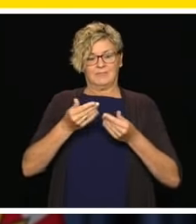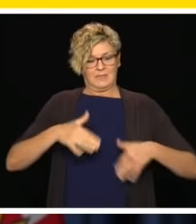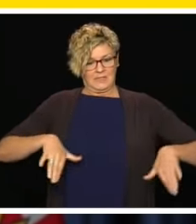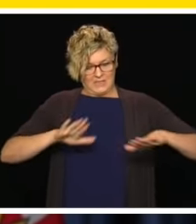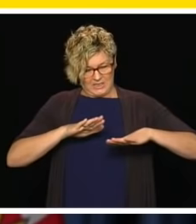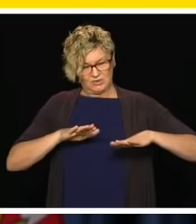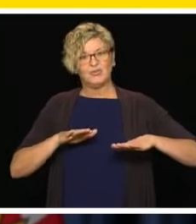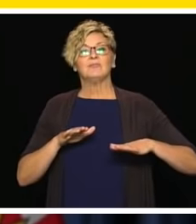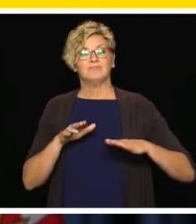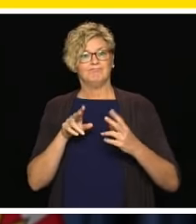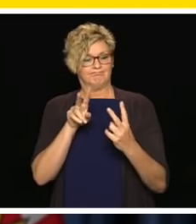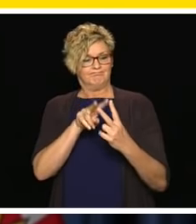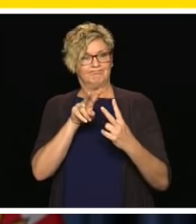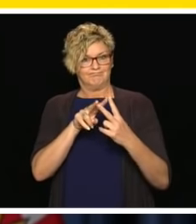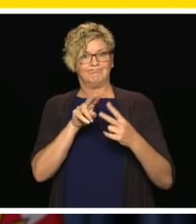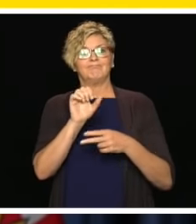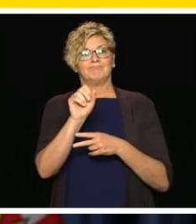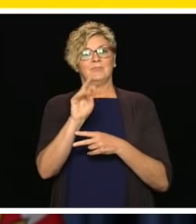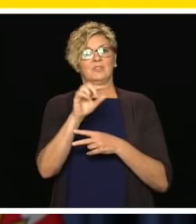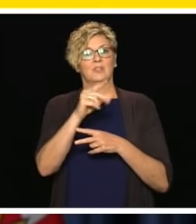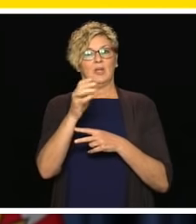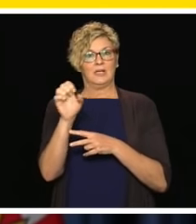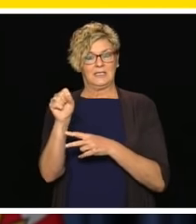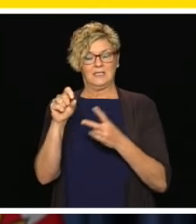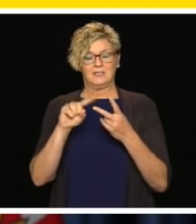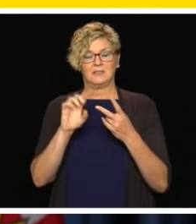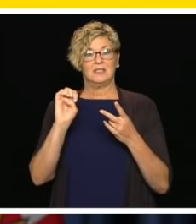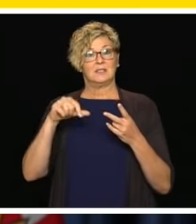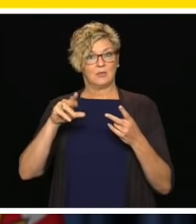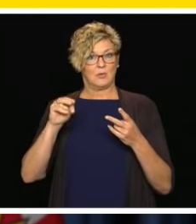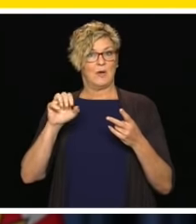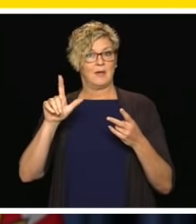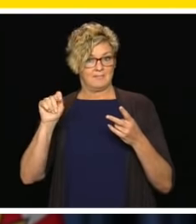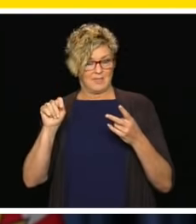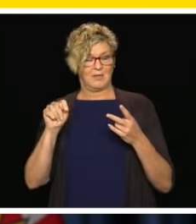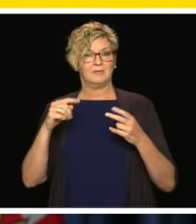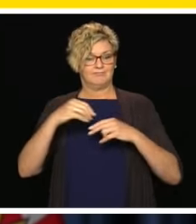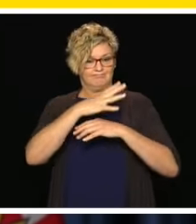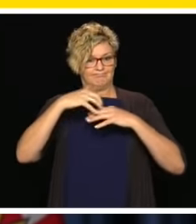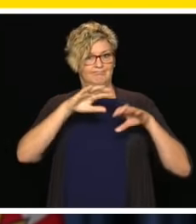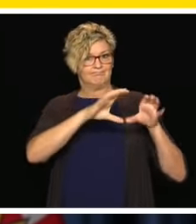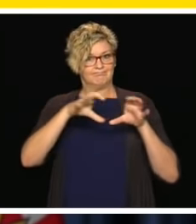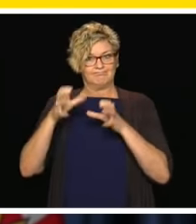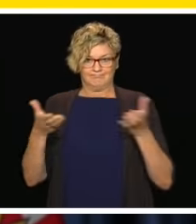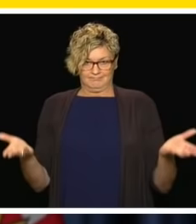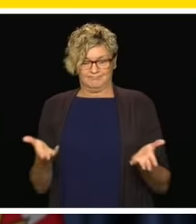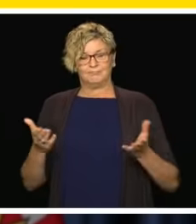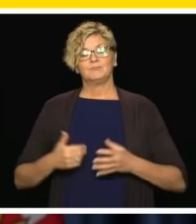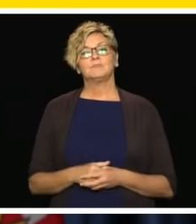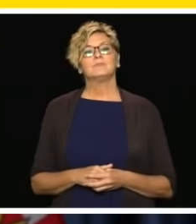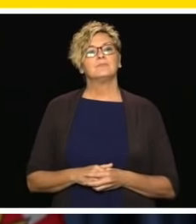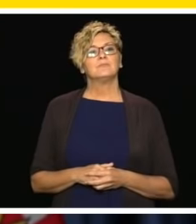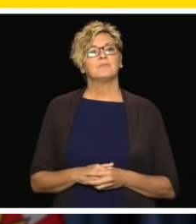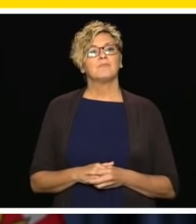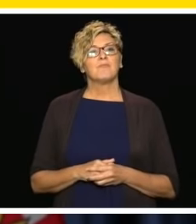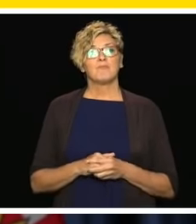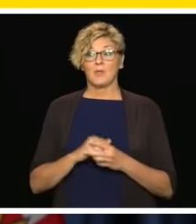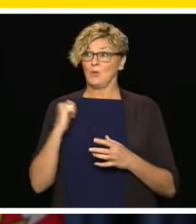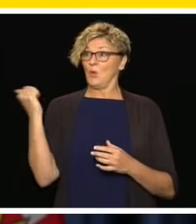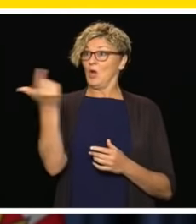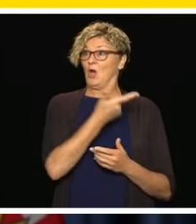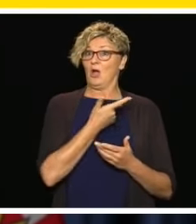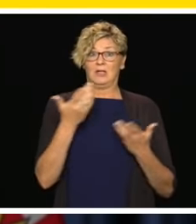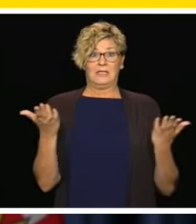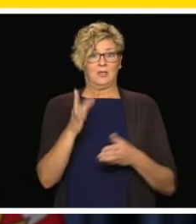of the Lekwungen, the Songhees and Esquimalt nations. The last two months have been a challenge for all of us. We've worked together as a